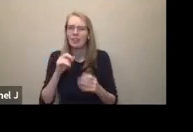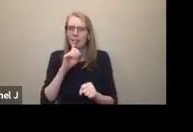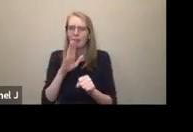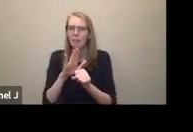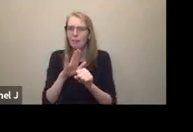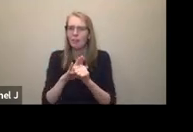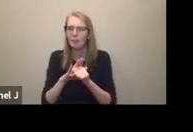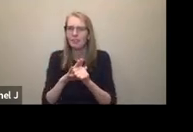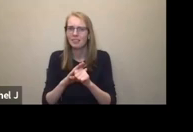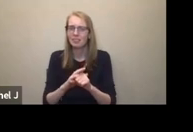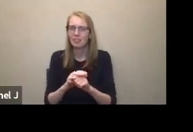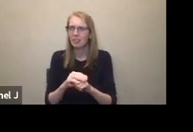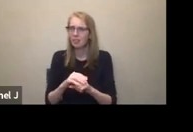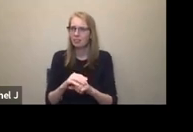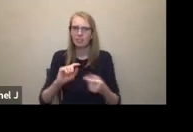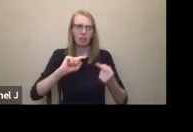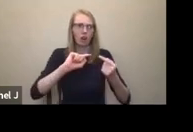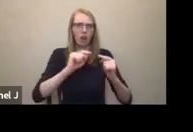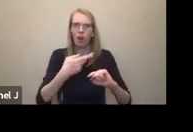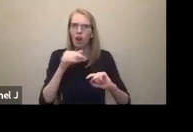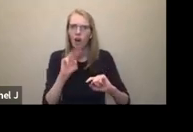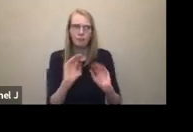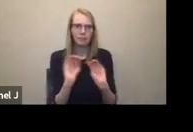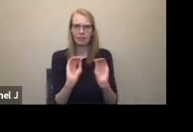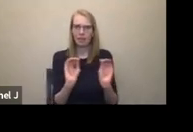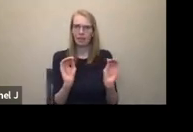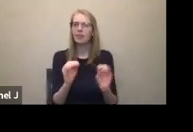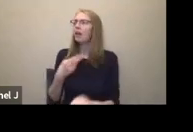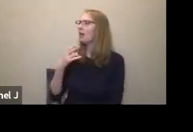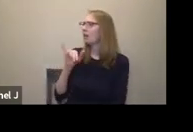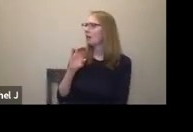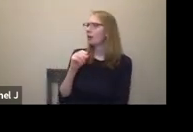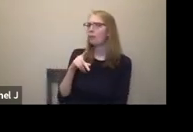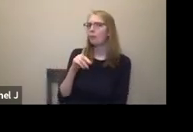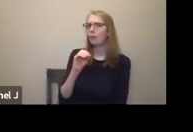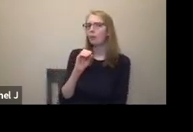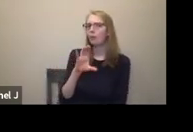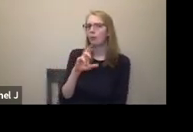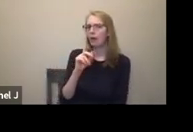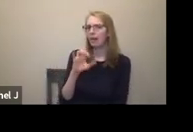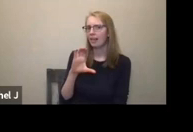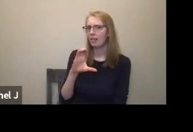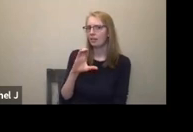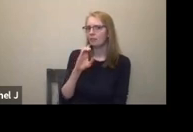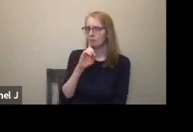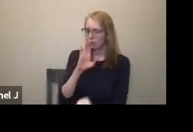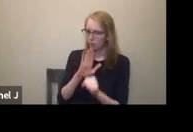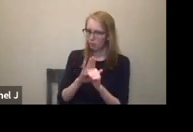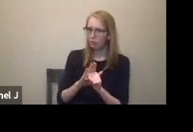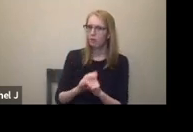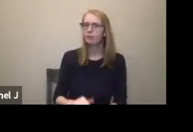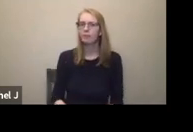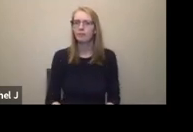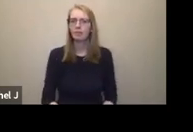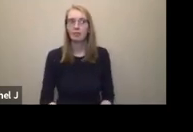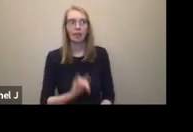oath. Yeah. So you have to develop social accountability within that. So the Hippocratic oath is very individualized. I'm